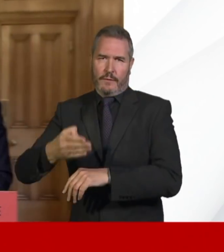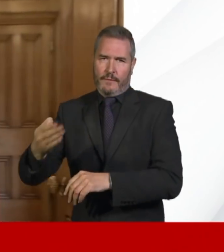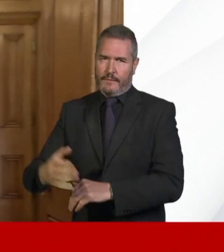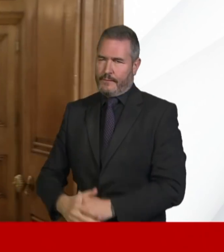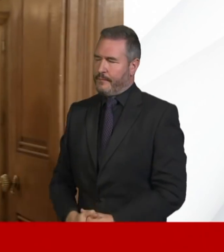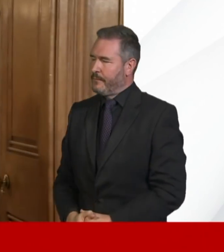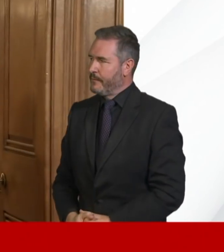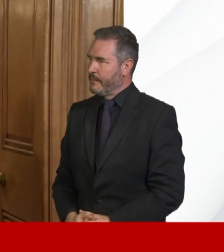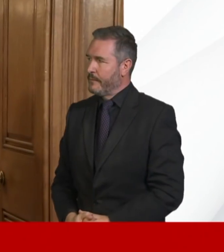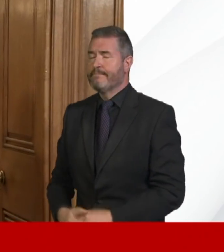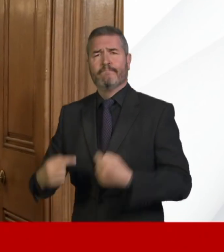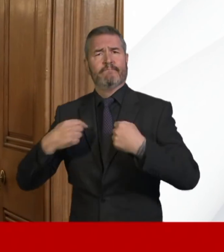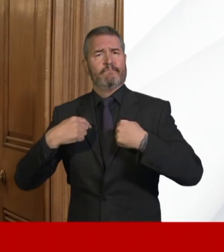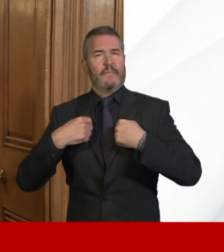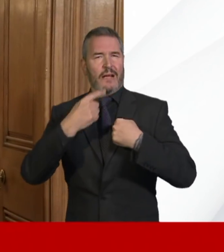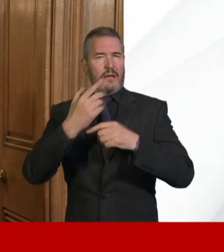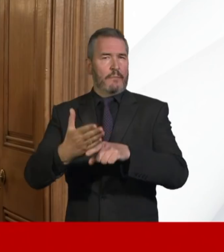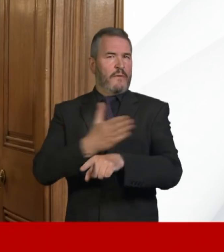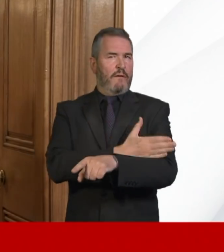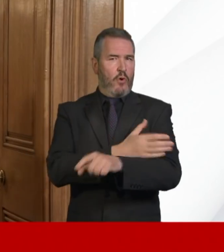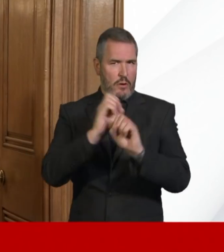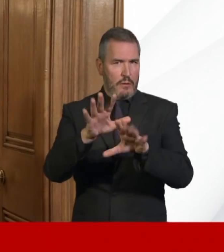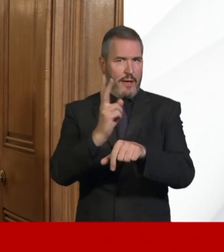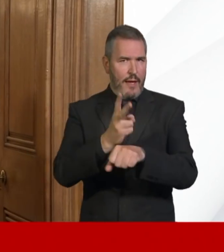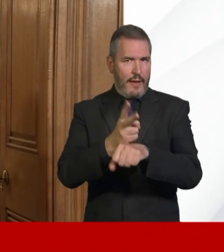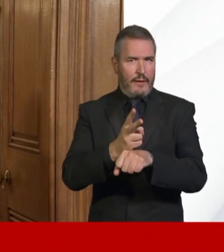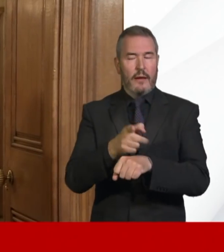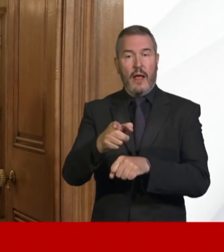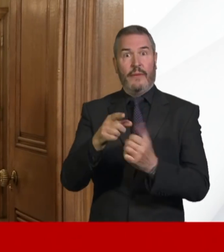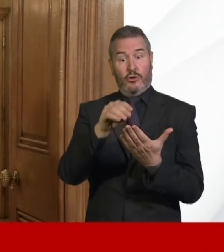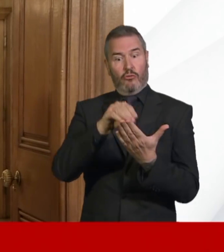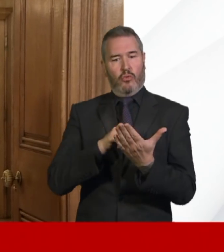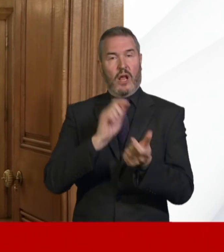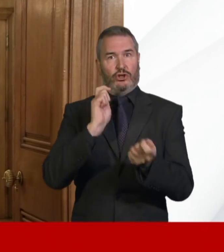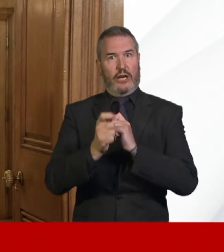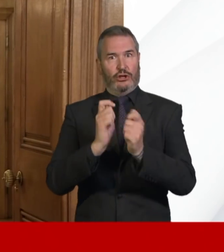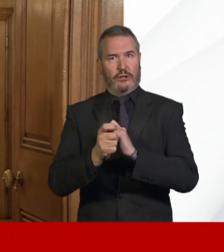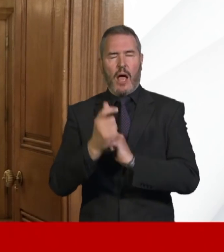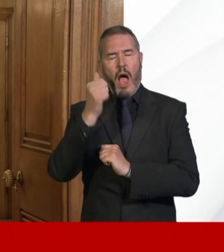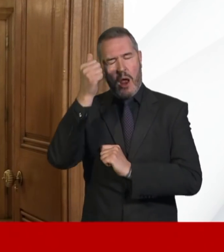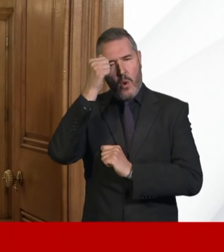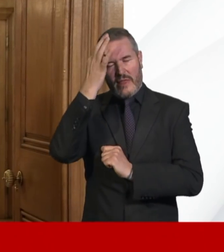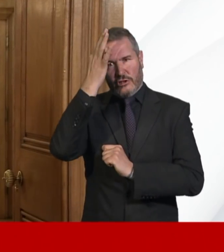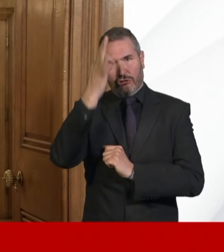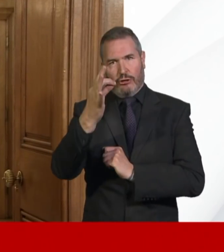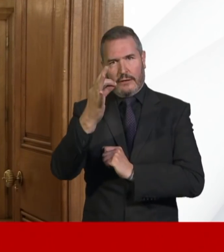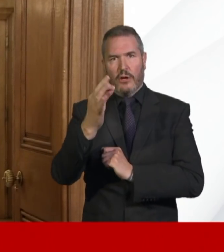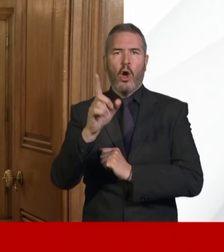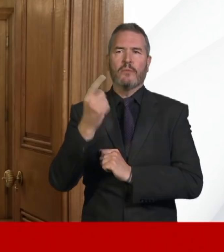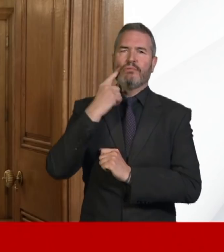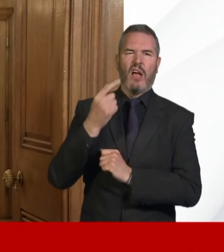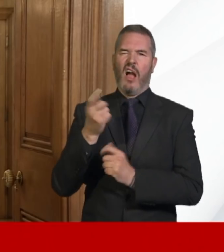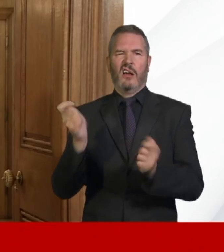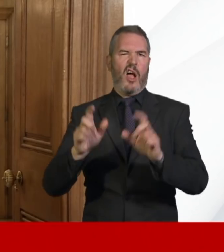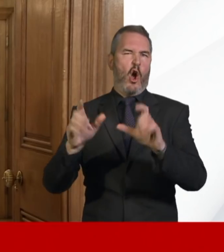said earlier, the measures that we've taken, which are very restrictive and not things that we've taken lightly, the evidence